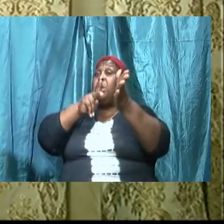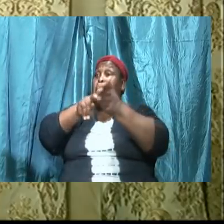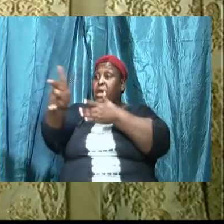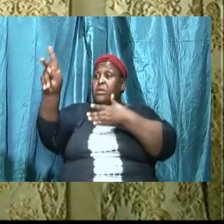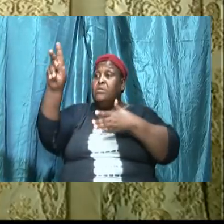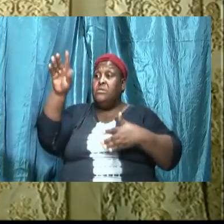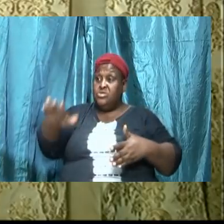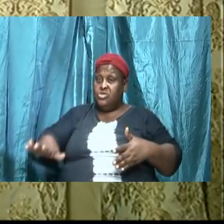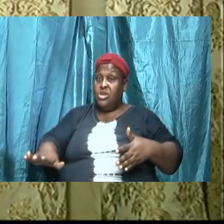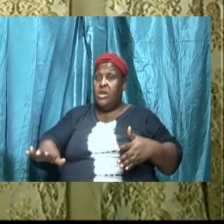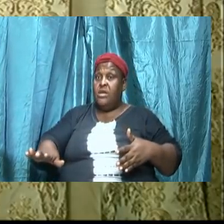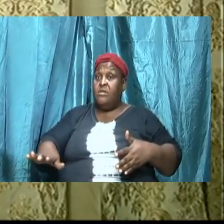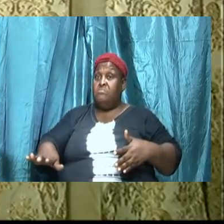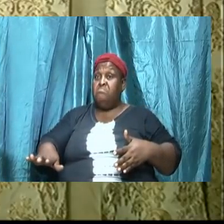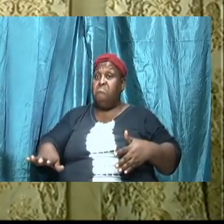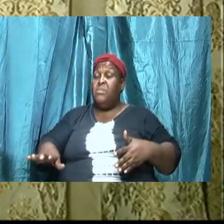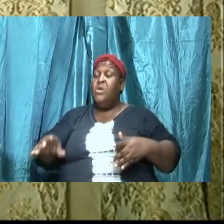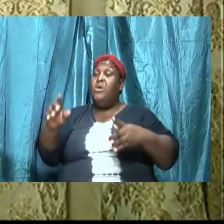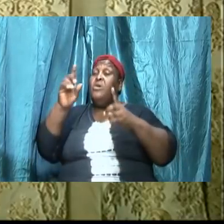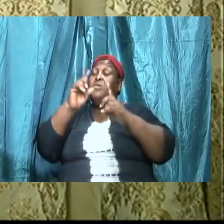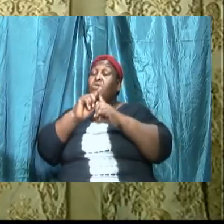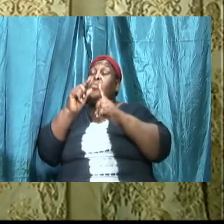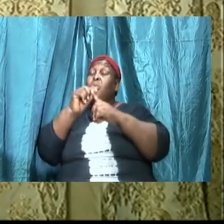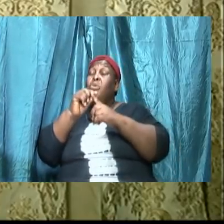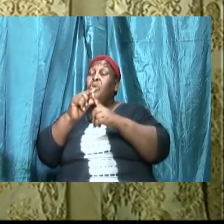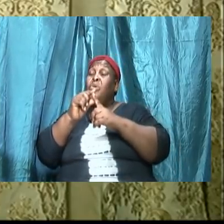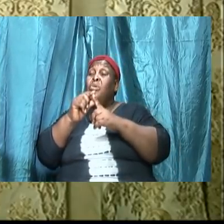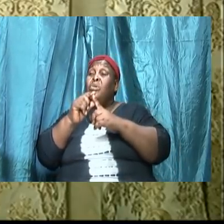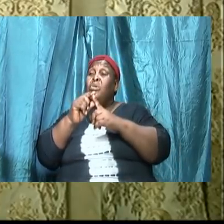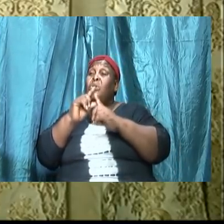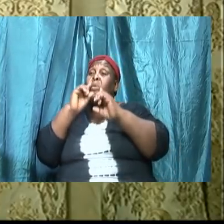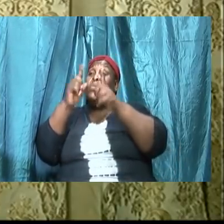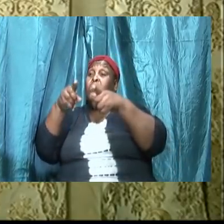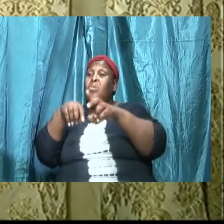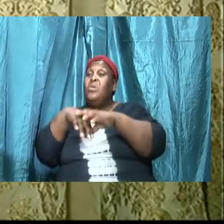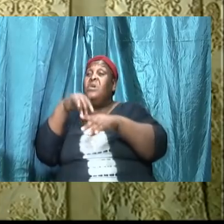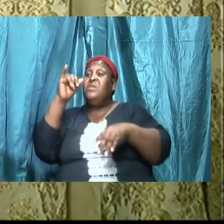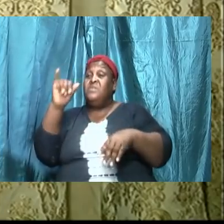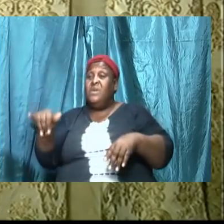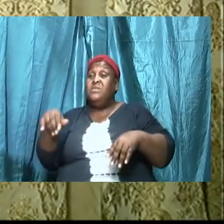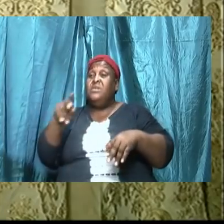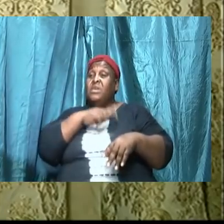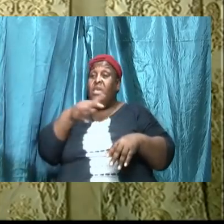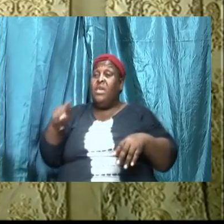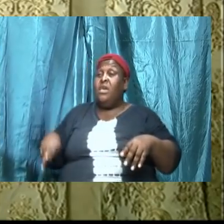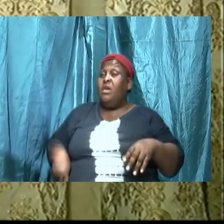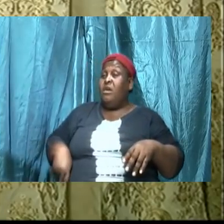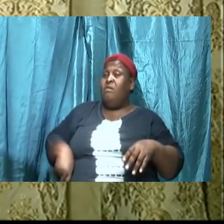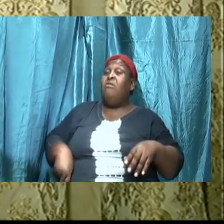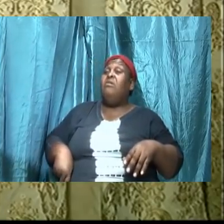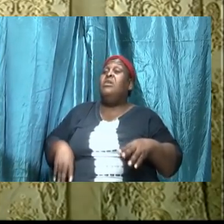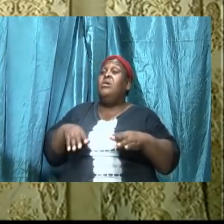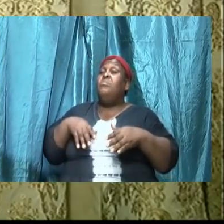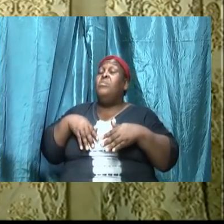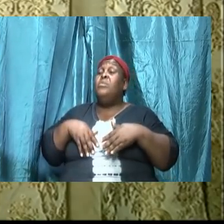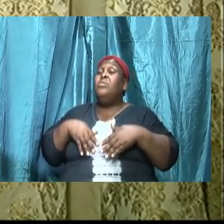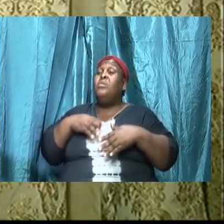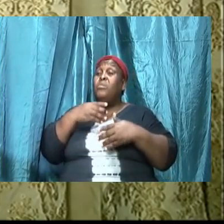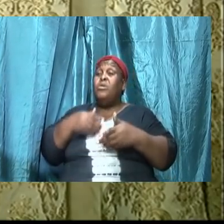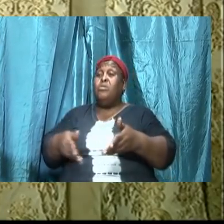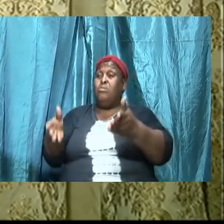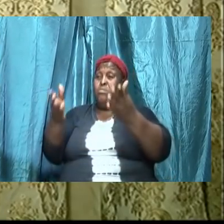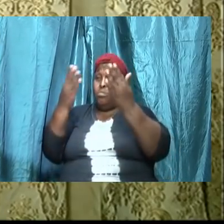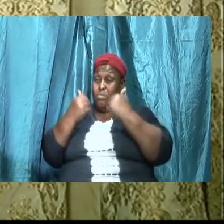that a king was going to be born that the king of the jews was coming the prophecies went out wise men came from the east